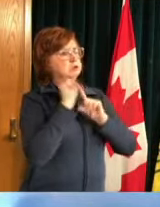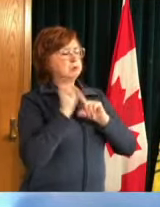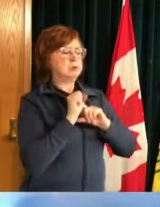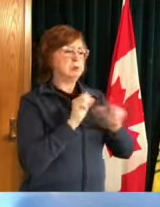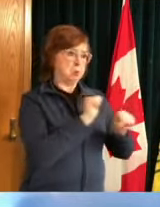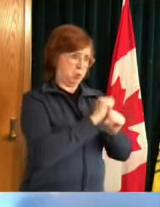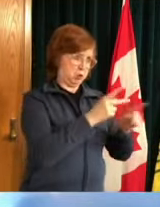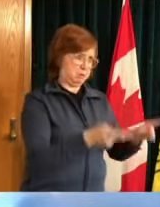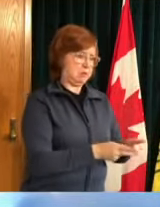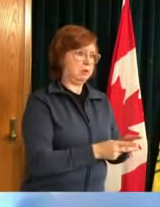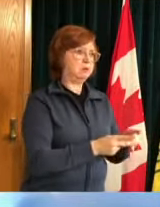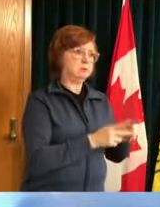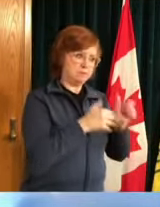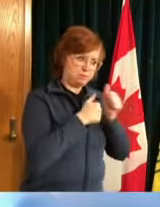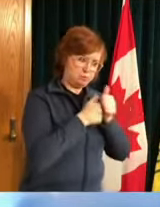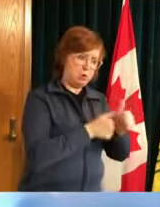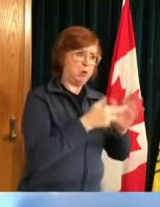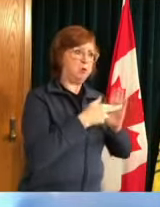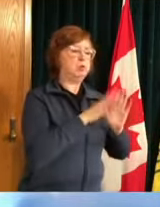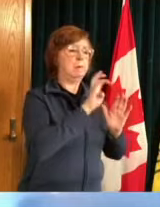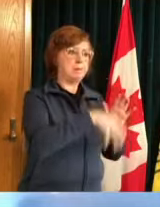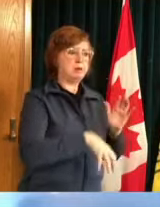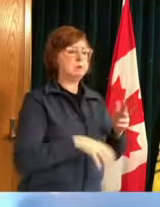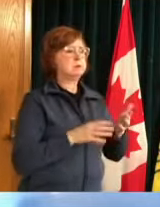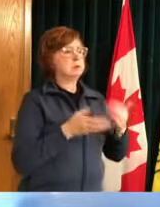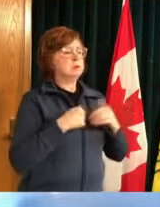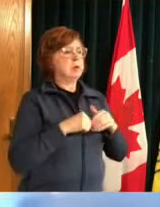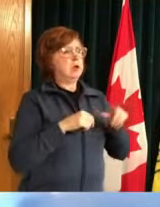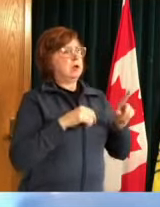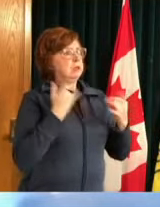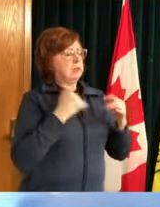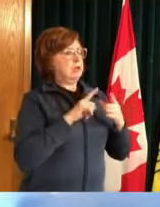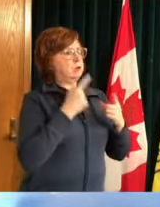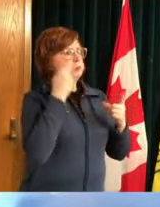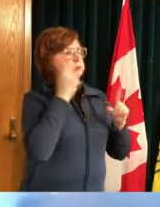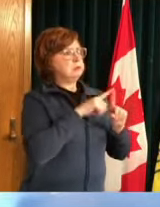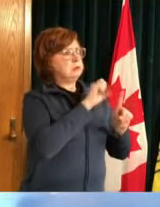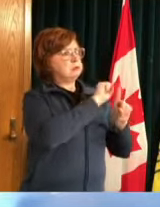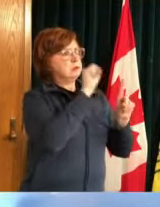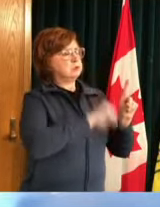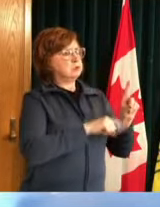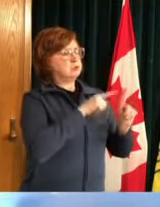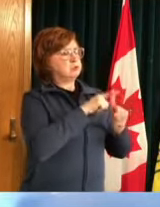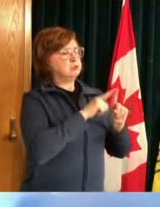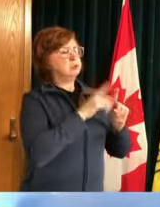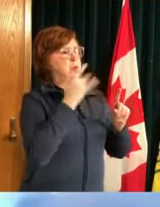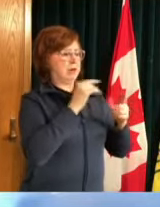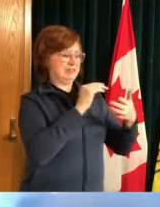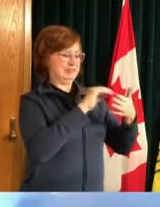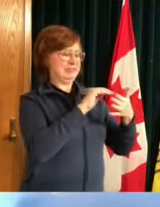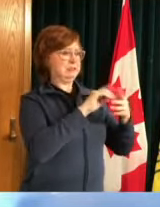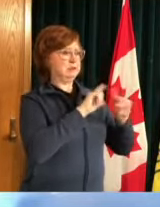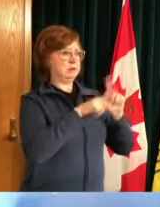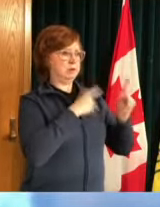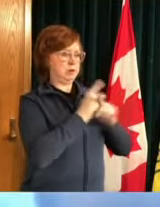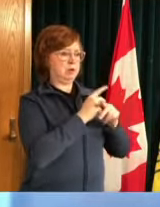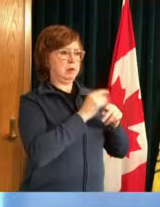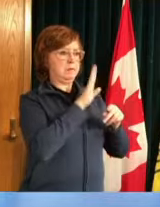you know saskatoon we are very concerned because the proportion of range of concern in saskatoon uh is now um you know at around